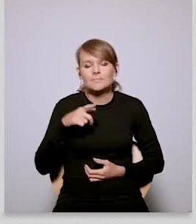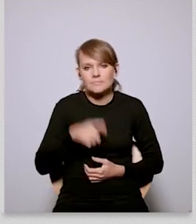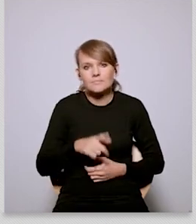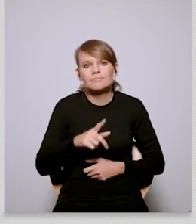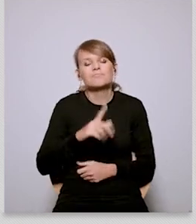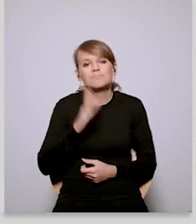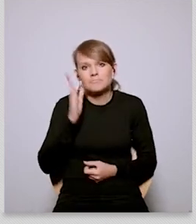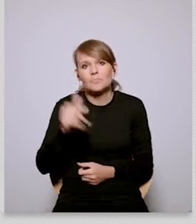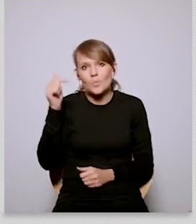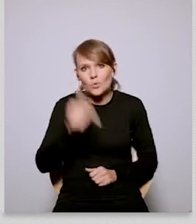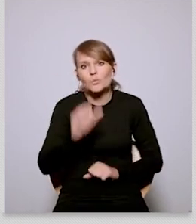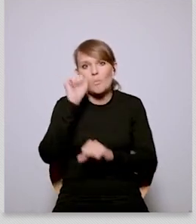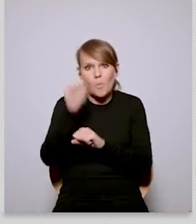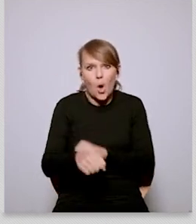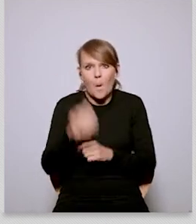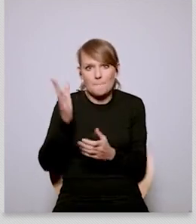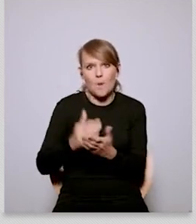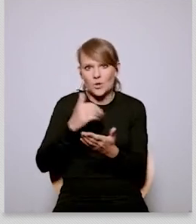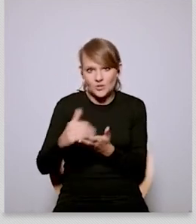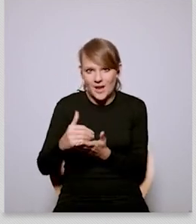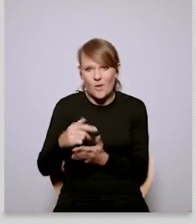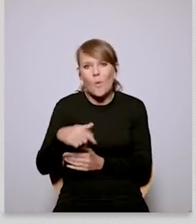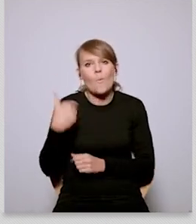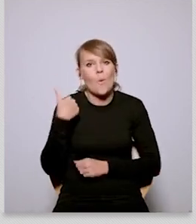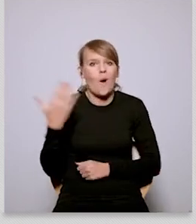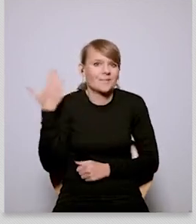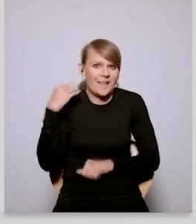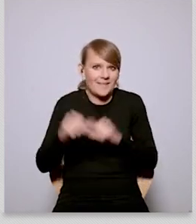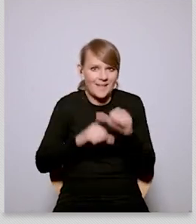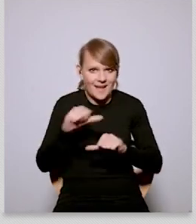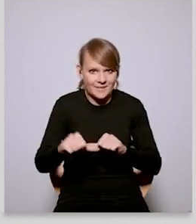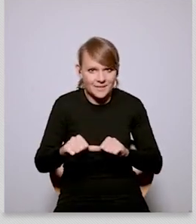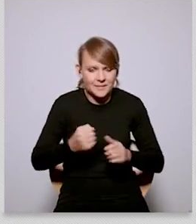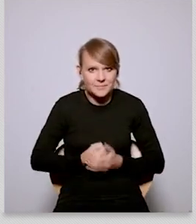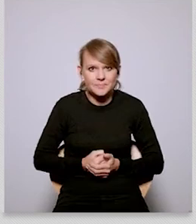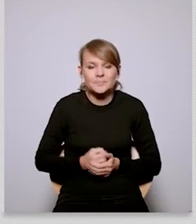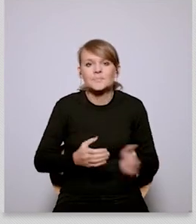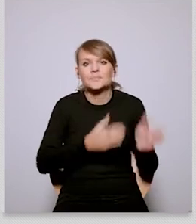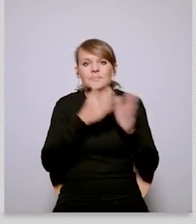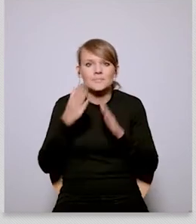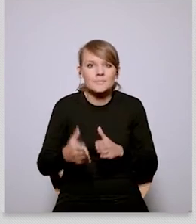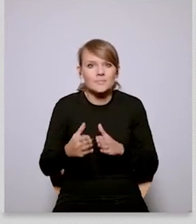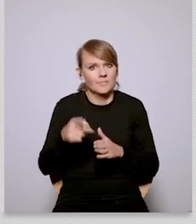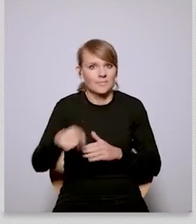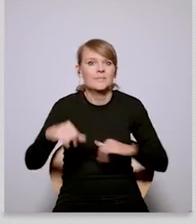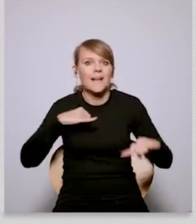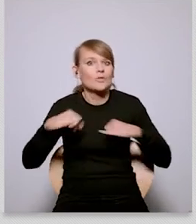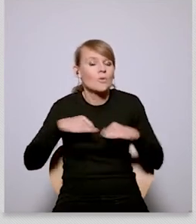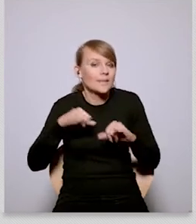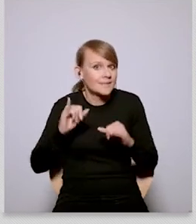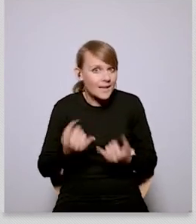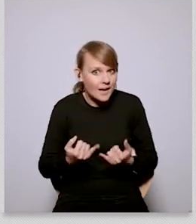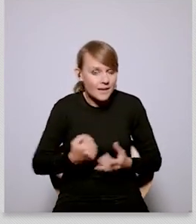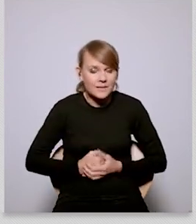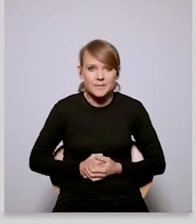that um so in terms of kind of how how to manage that um i was uh i really liked